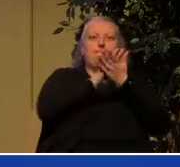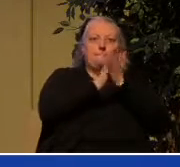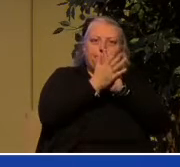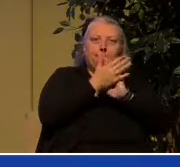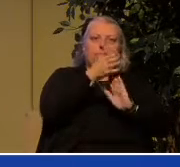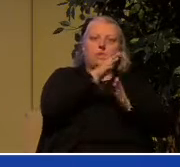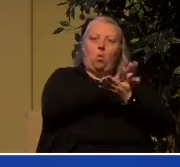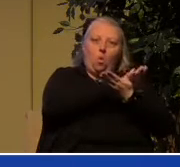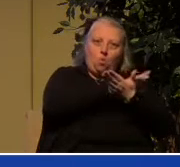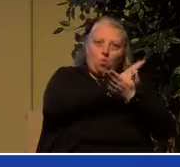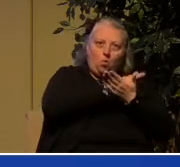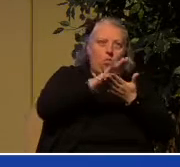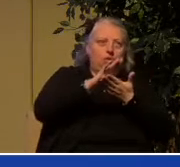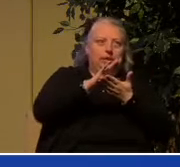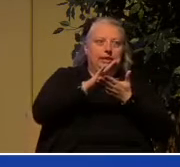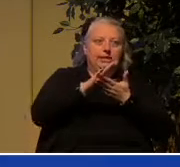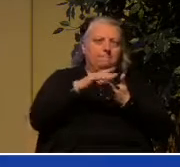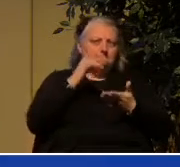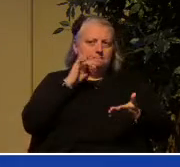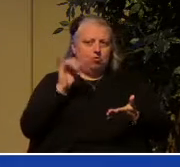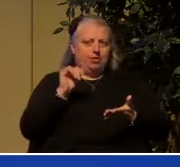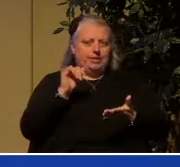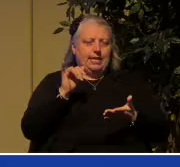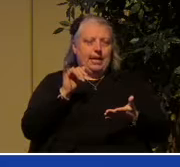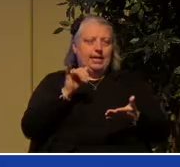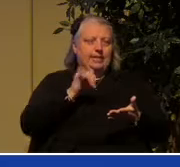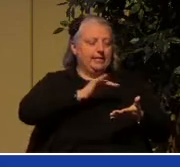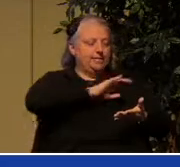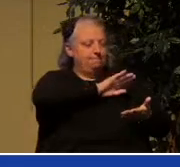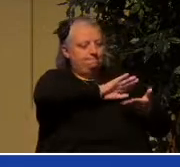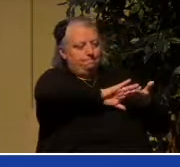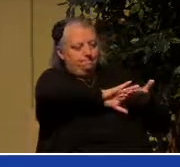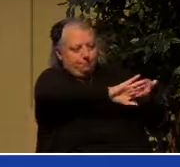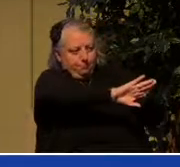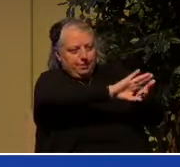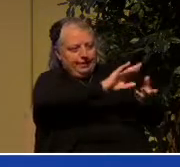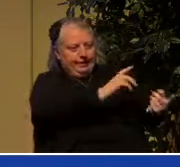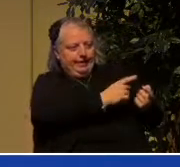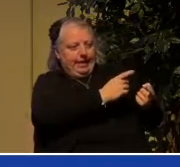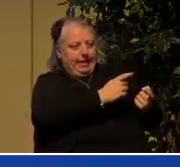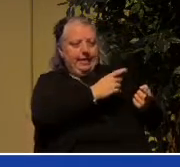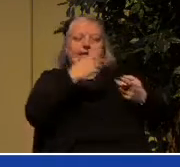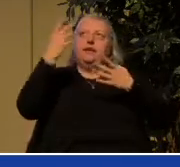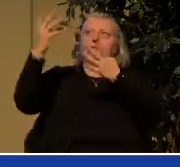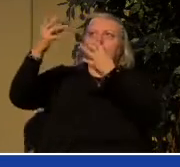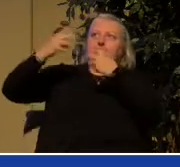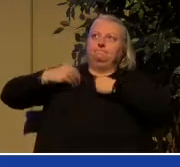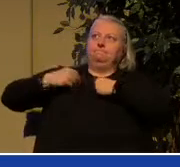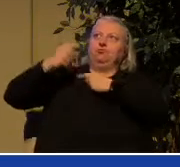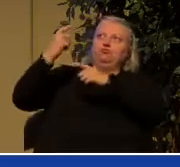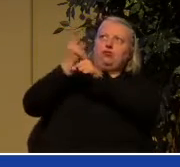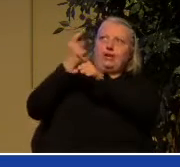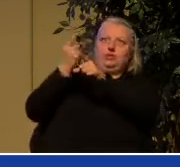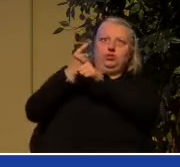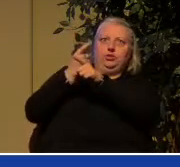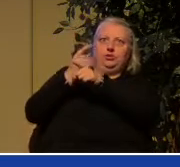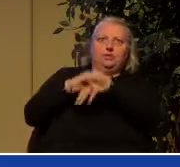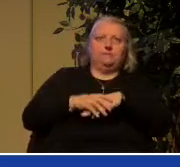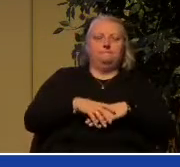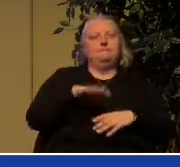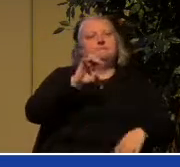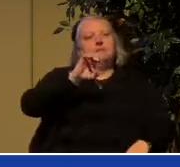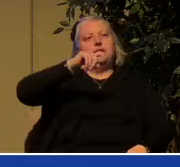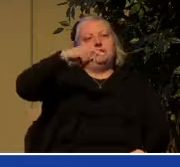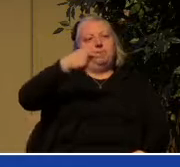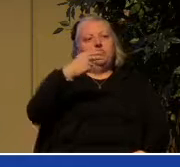means putting off sin and putting on righteousness Ephesians 5 you've heard me quoted before